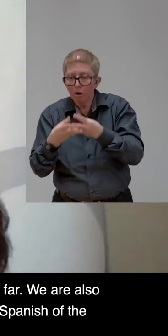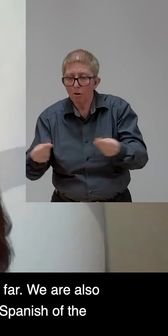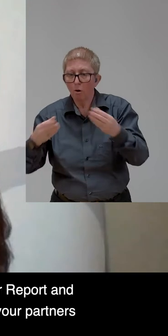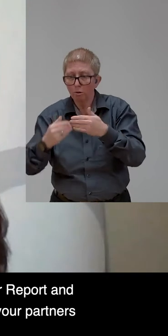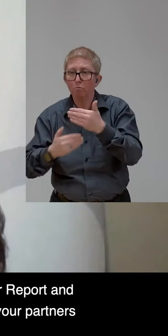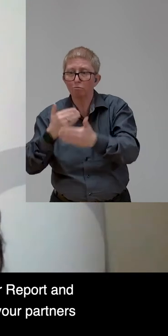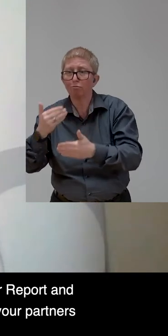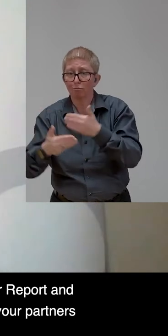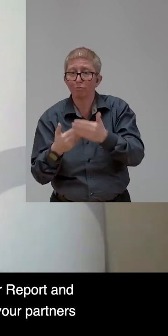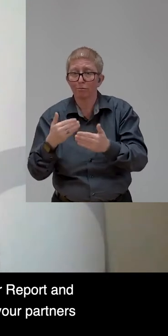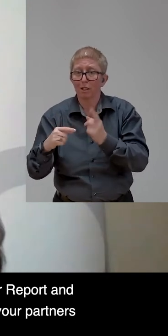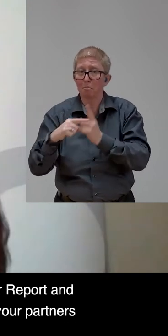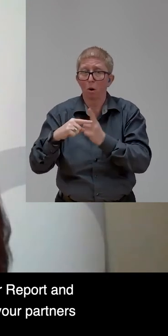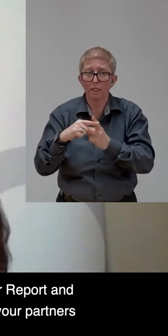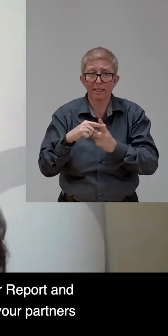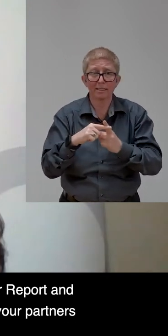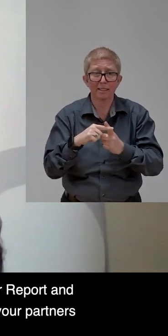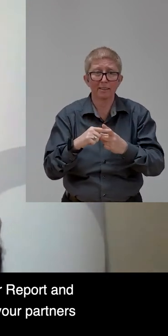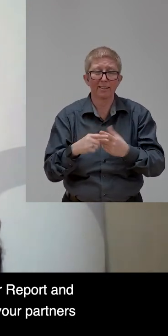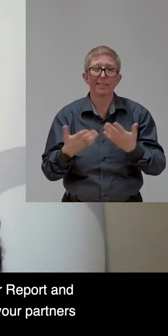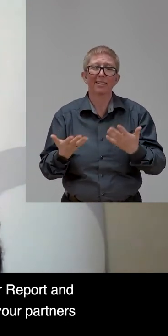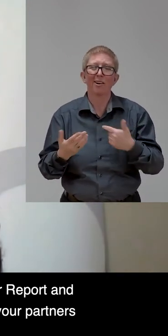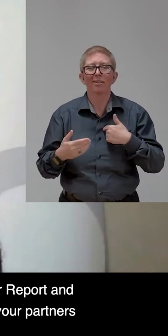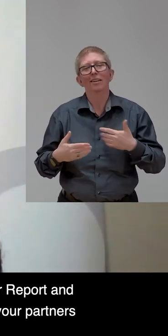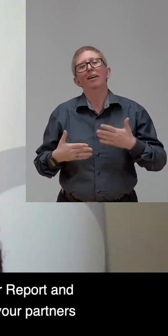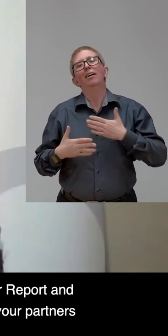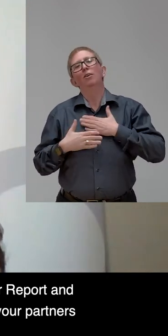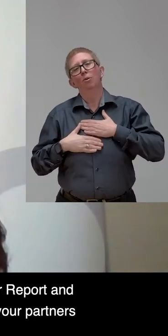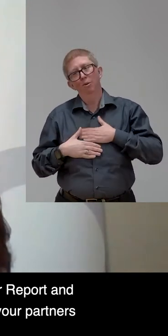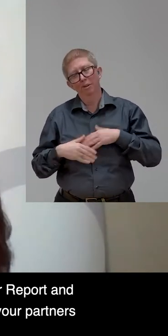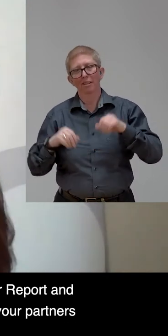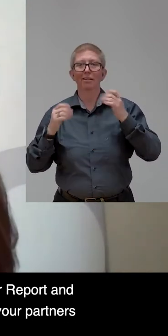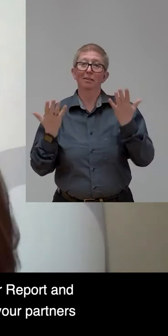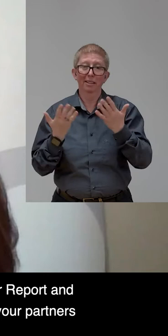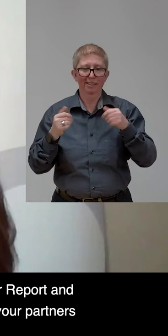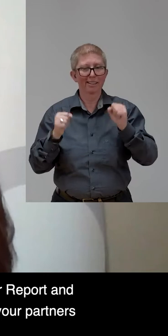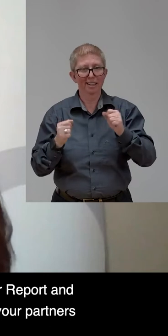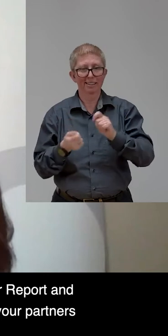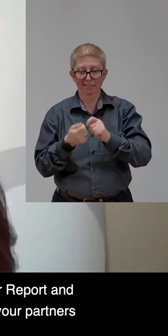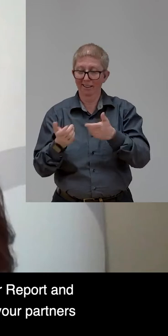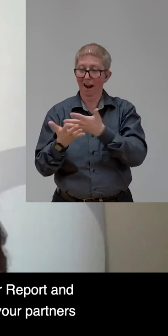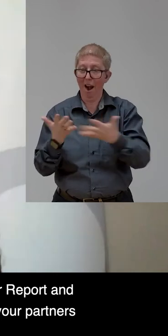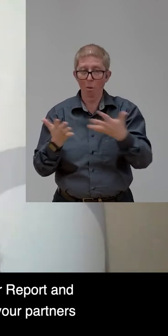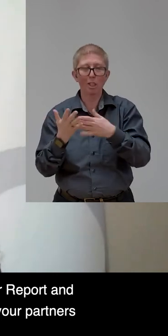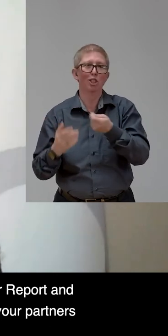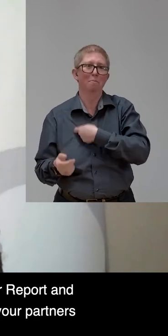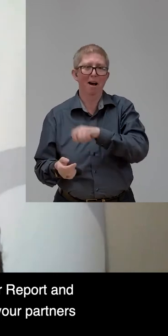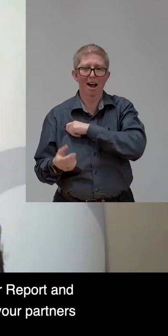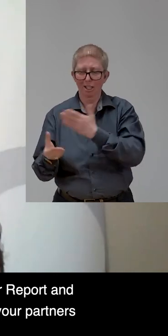of the Almanac and also for the Zero Project Inclusion Labour report.